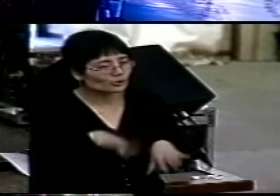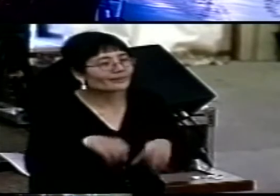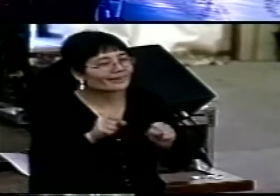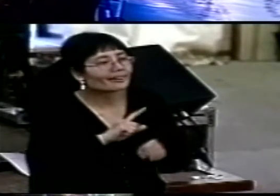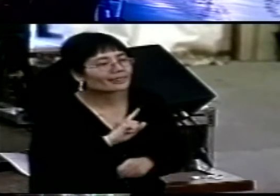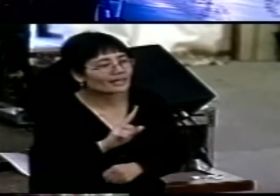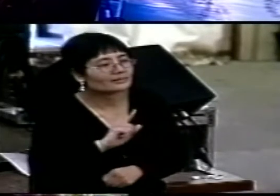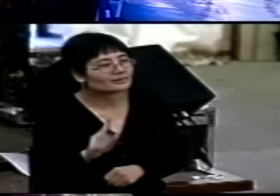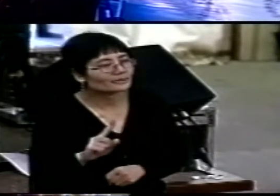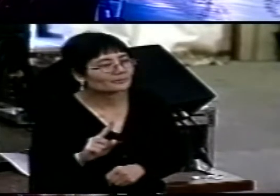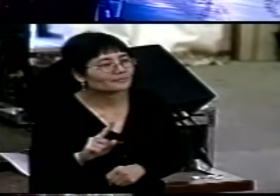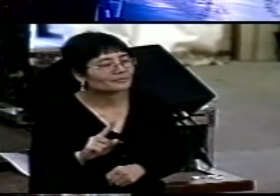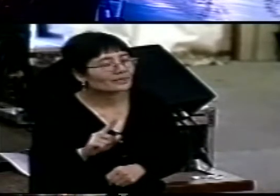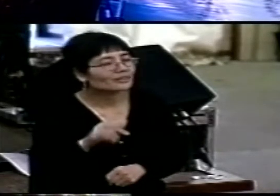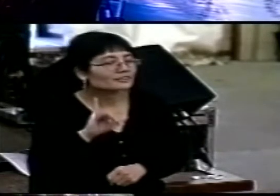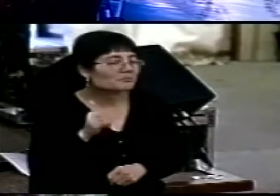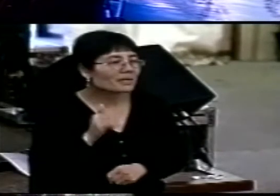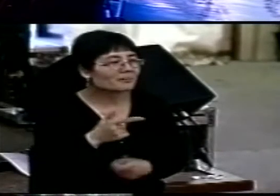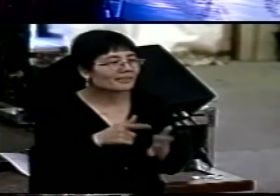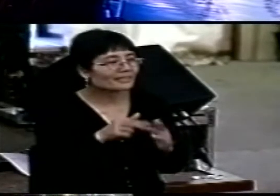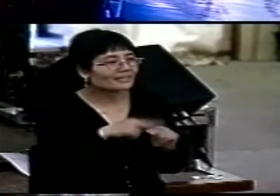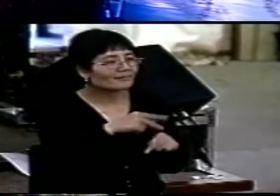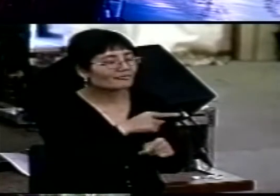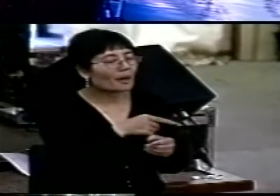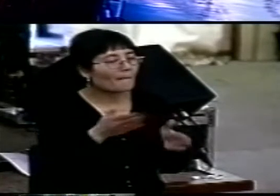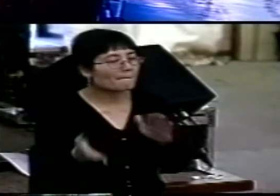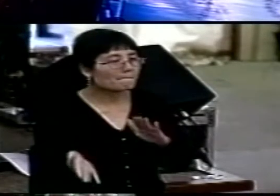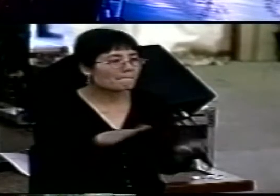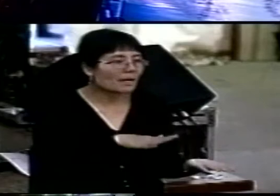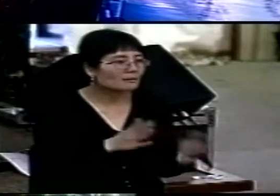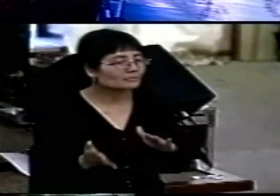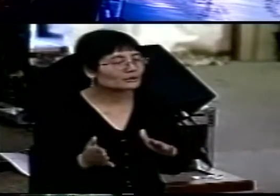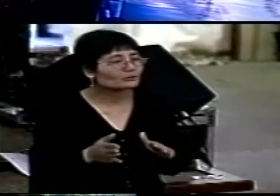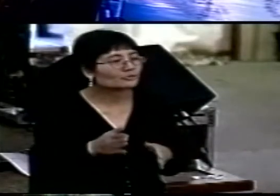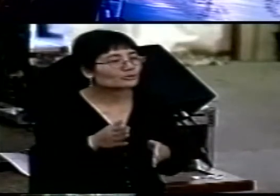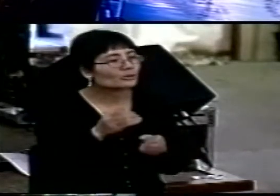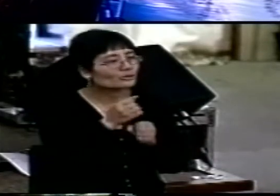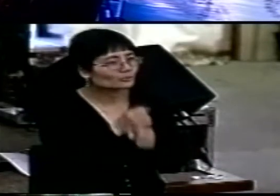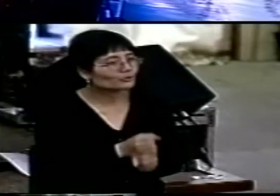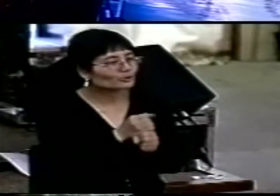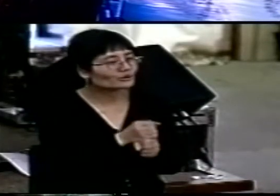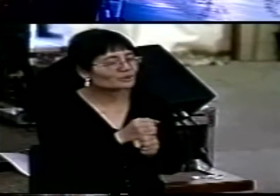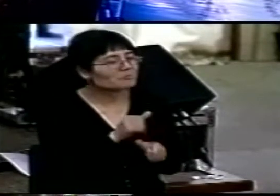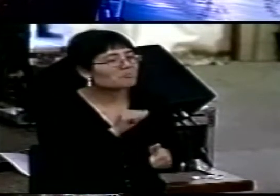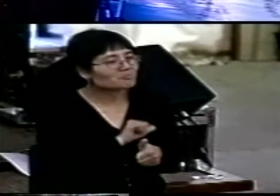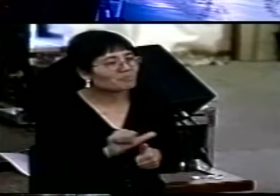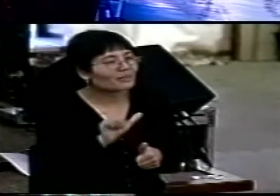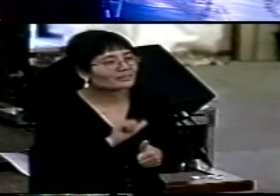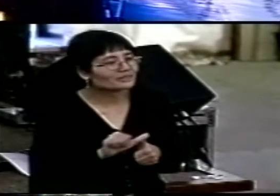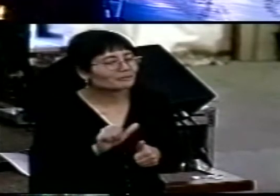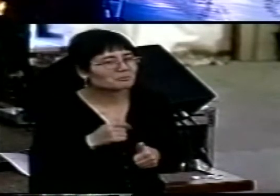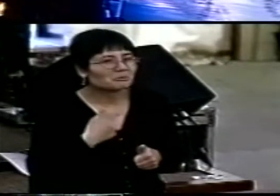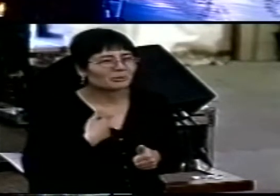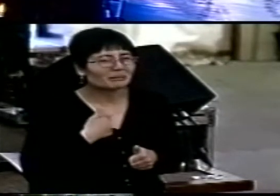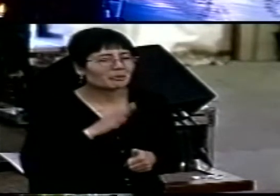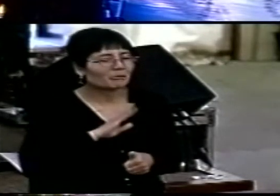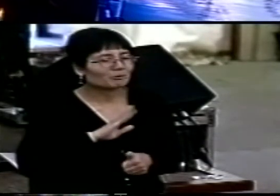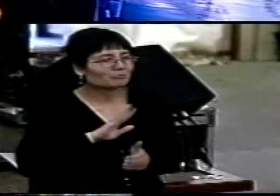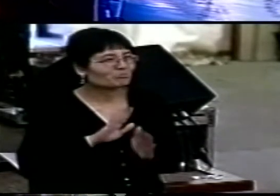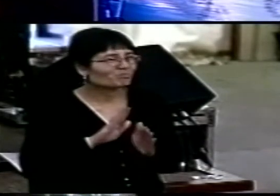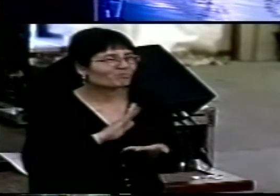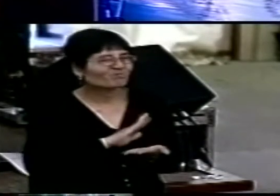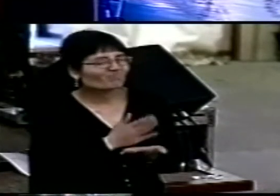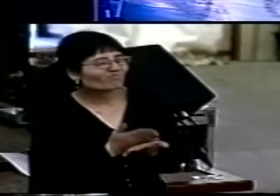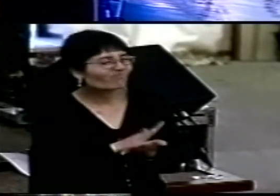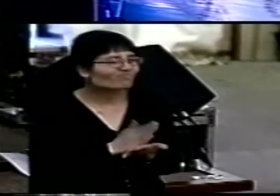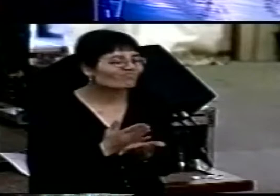a Baptist, you may be all right because you baptised like we did. We weren't sure about Methodists. We didn't think they were clear